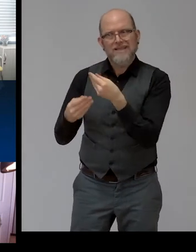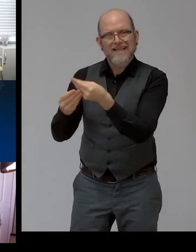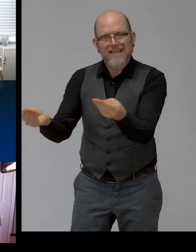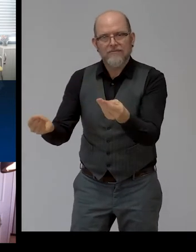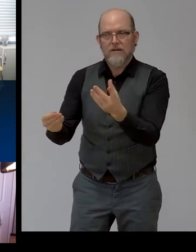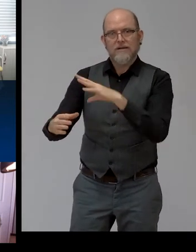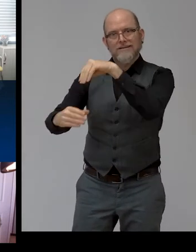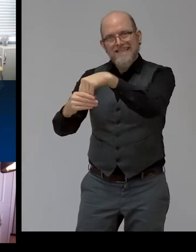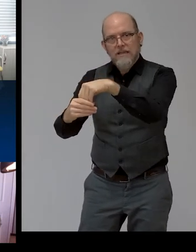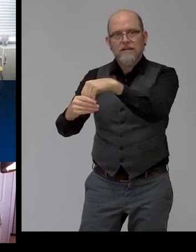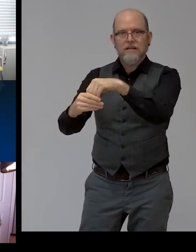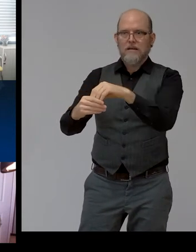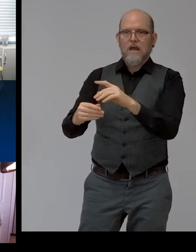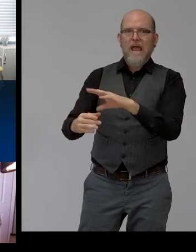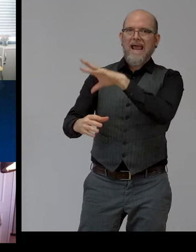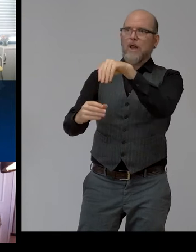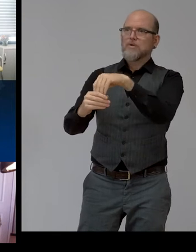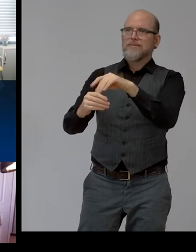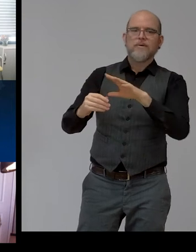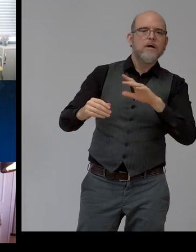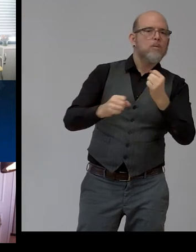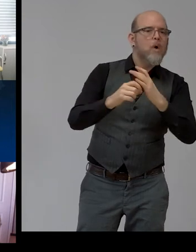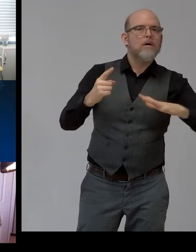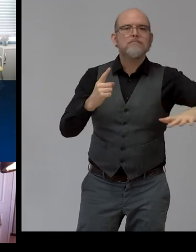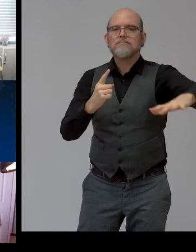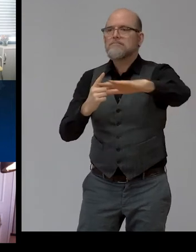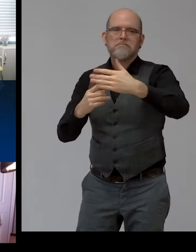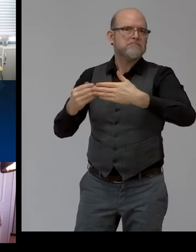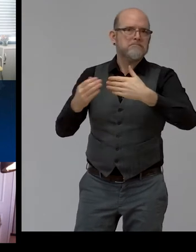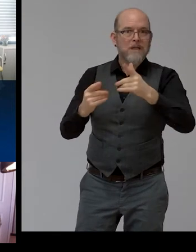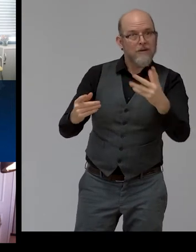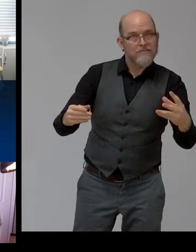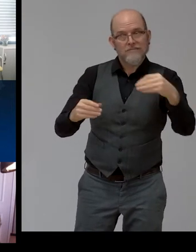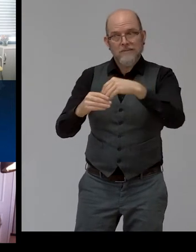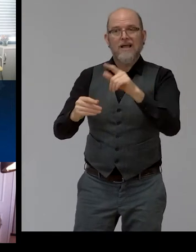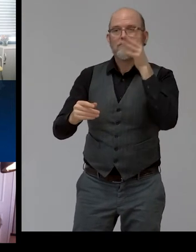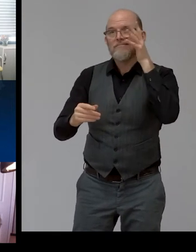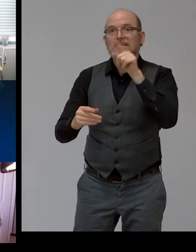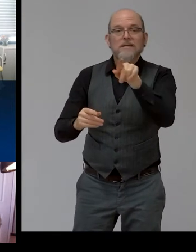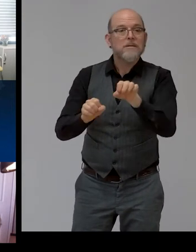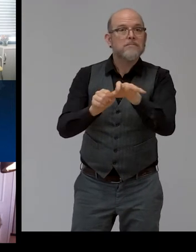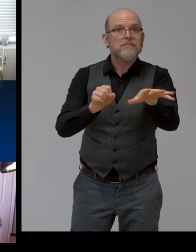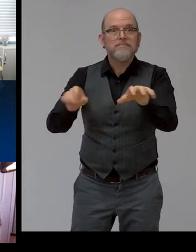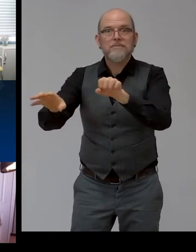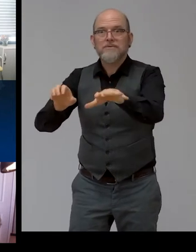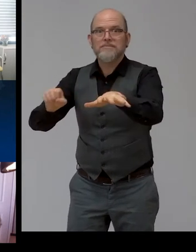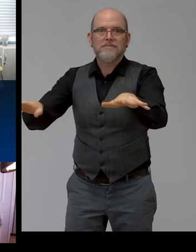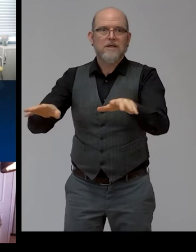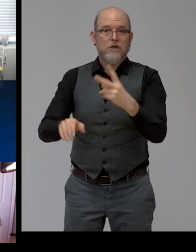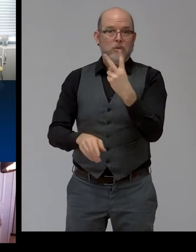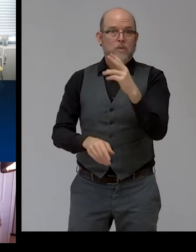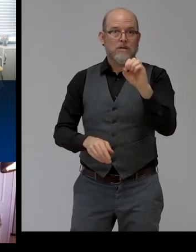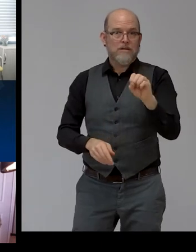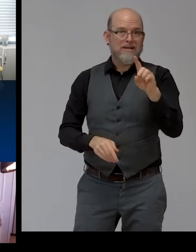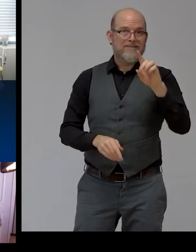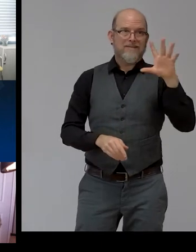and to support an international movement, AB Olympics in Russia, we launched a joint project in 2015. And it